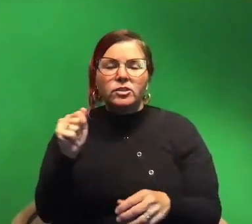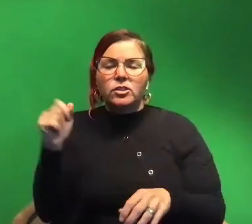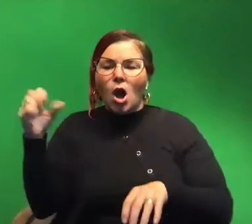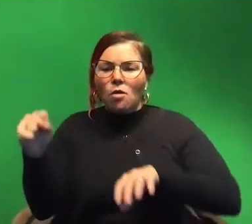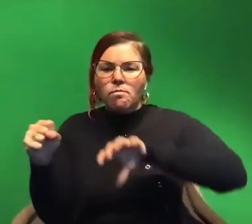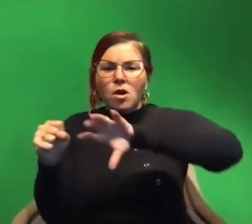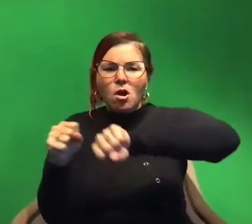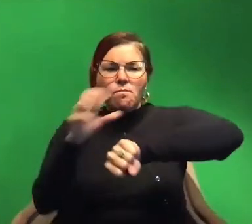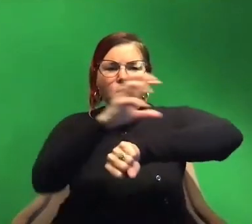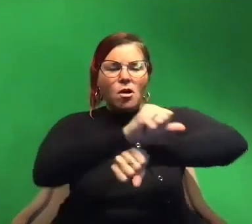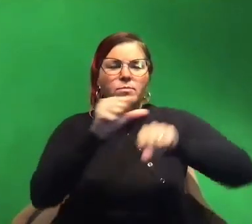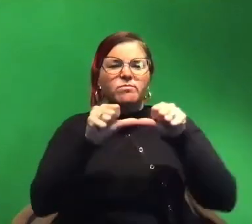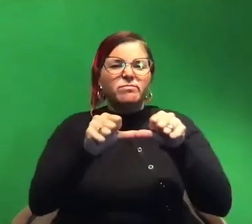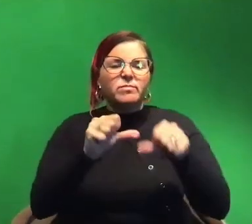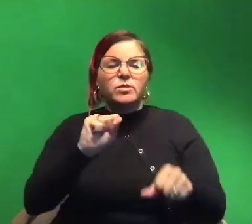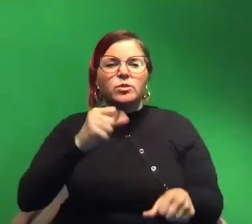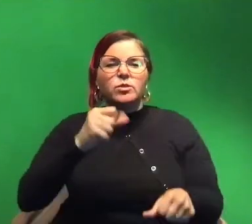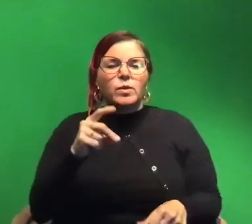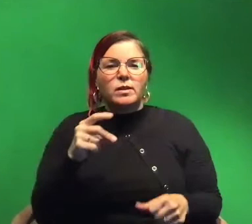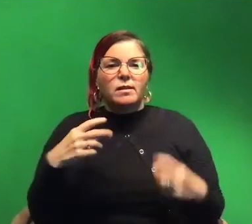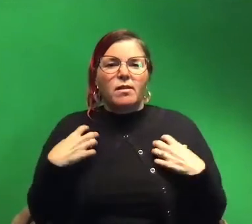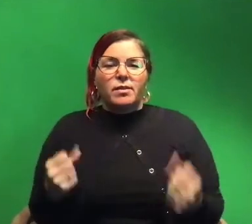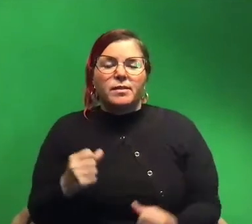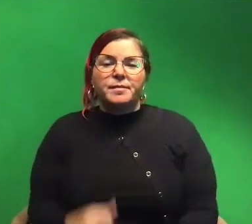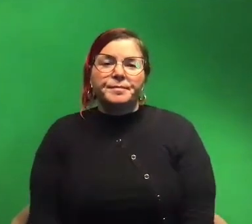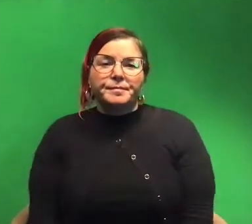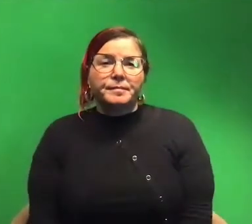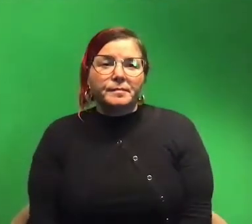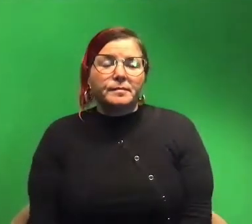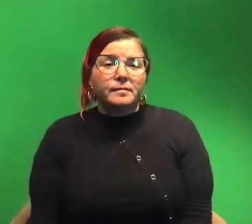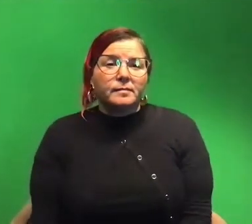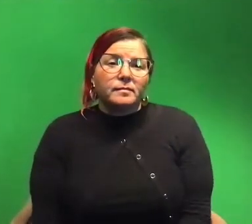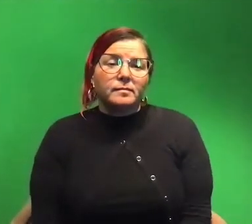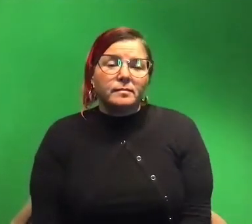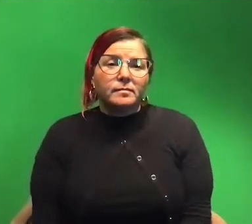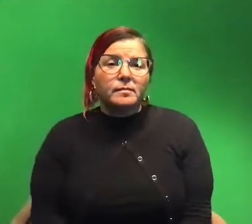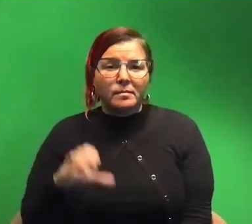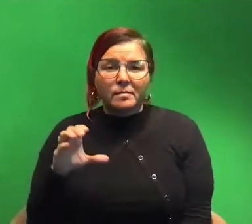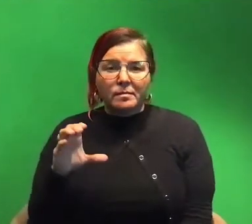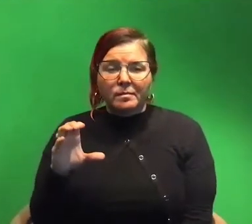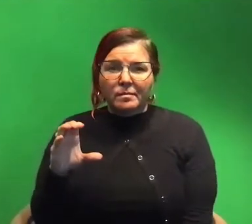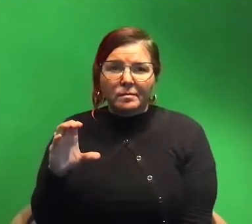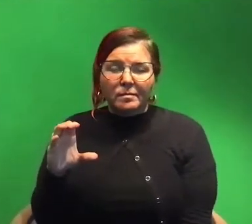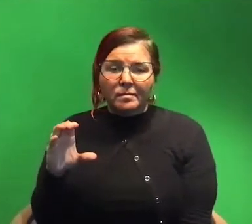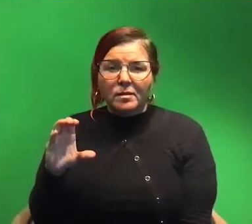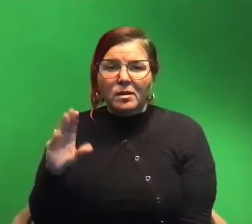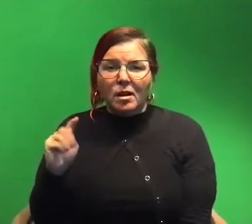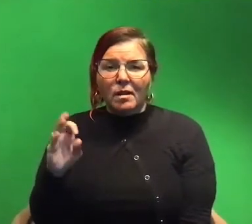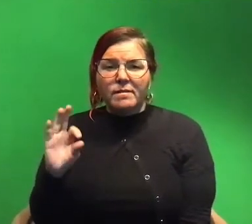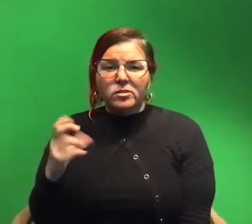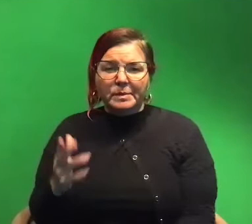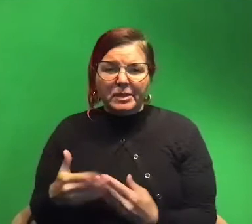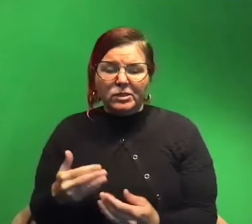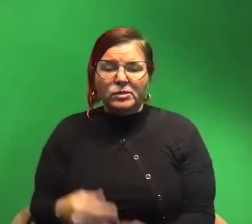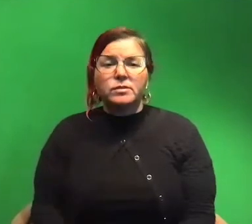to keep a squid healthy um yeah keep some some